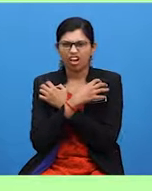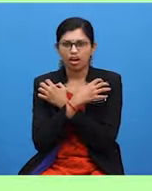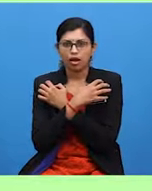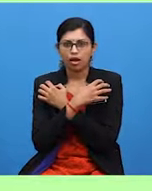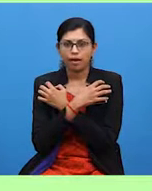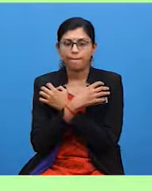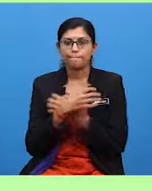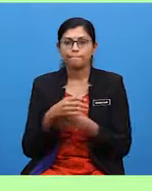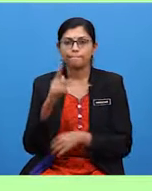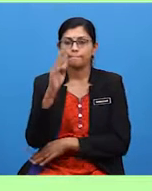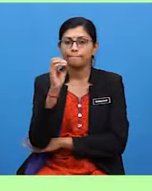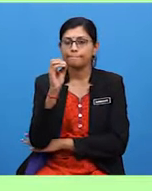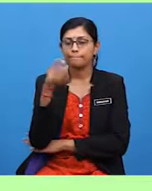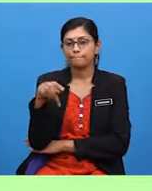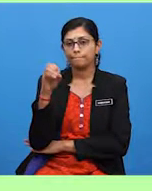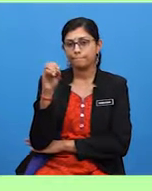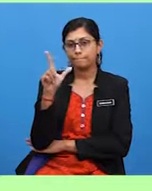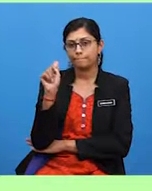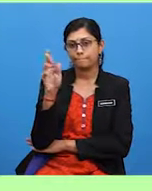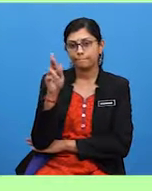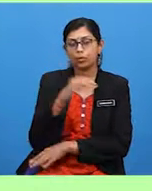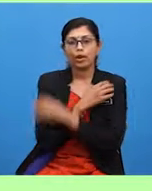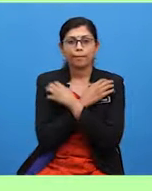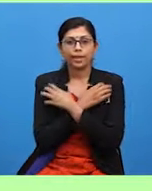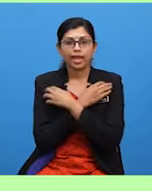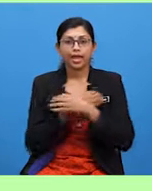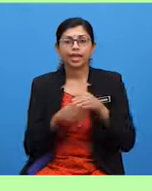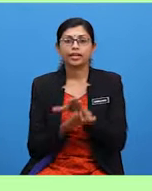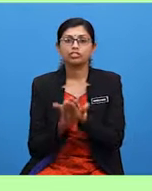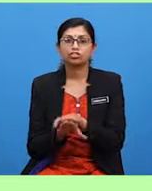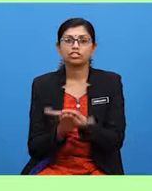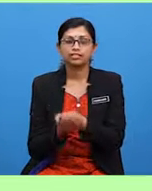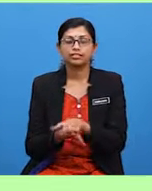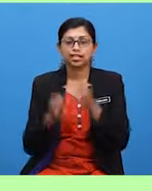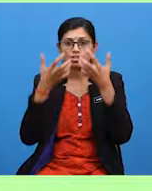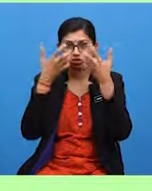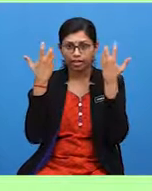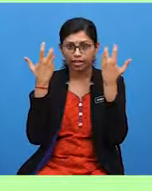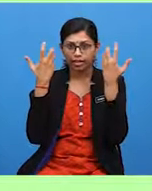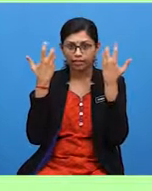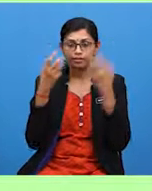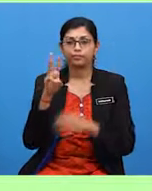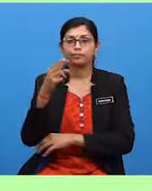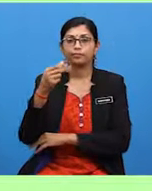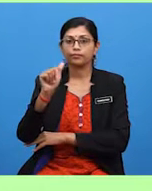Polar bear. Turtle. Tiger. Whale.